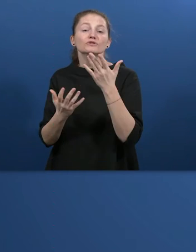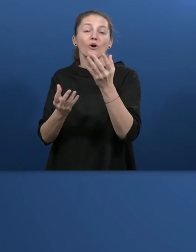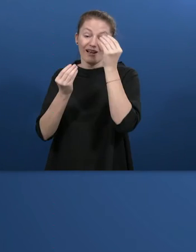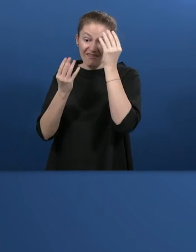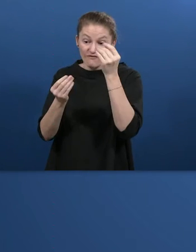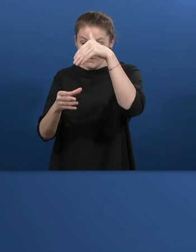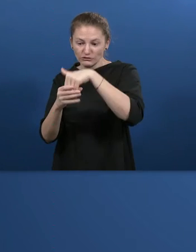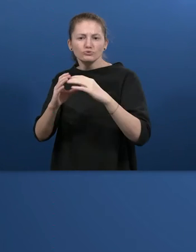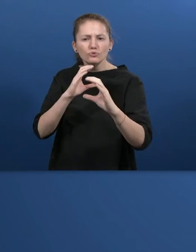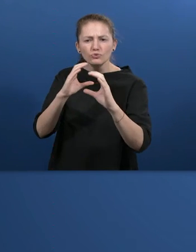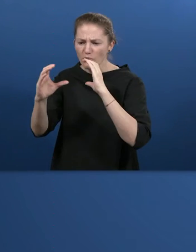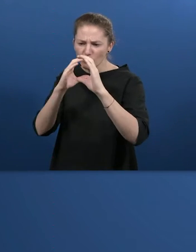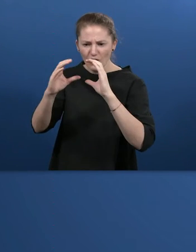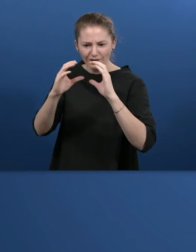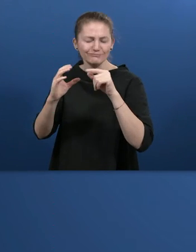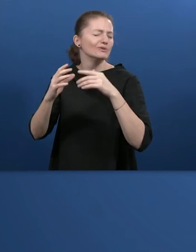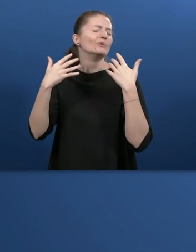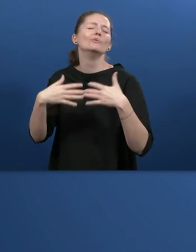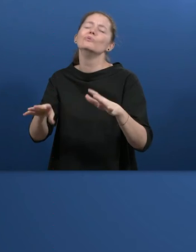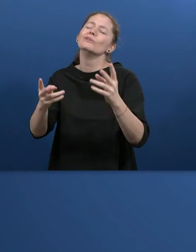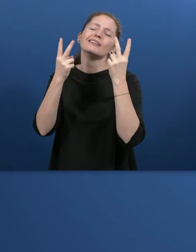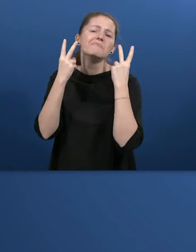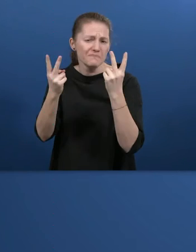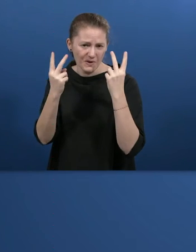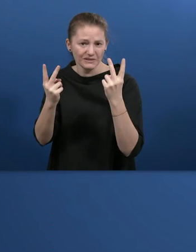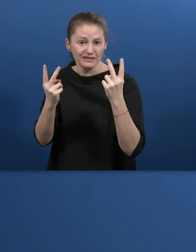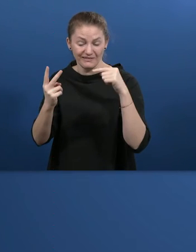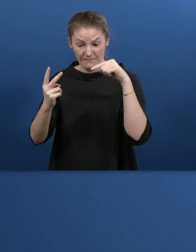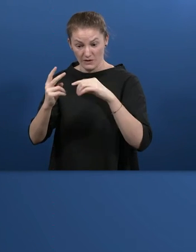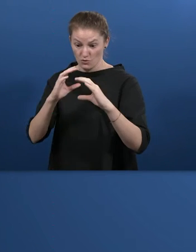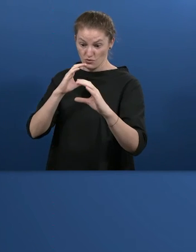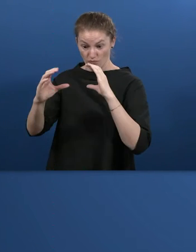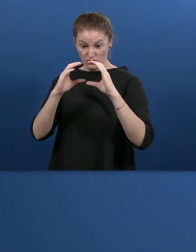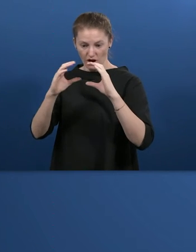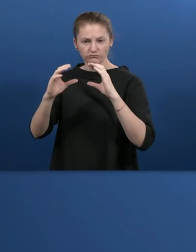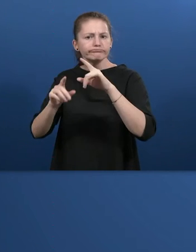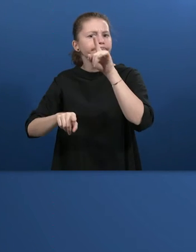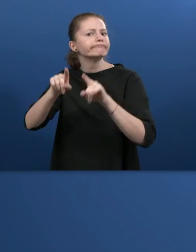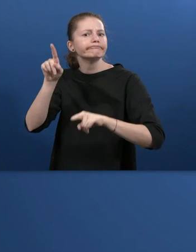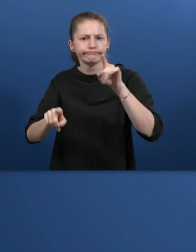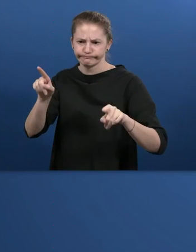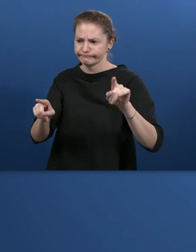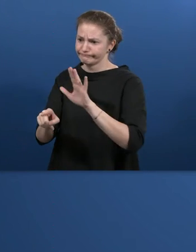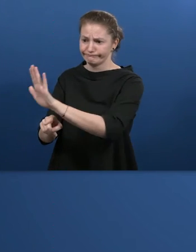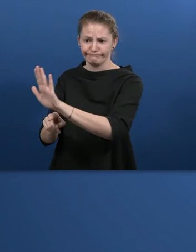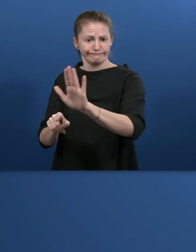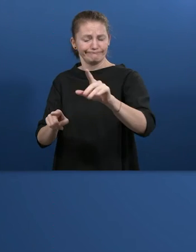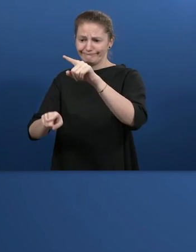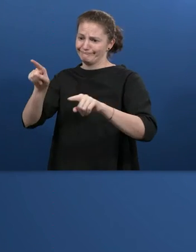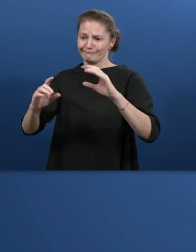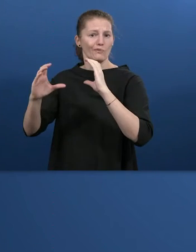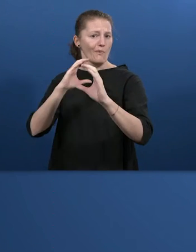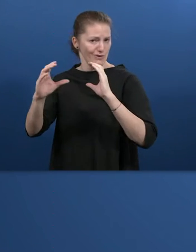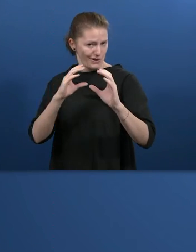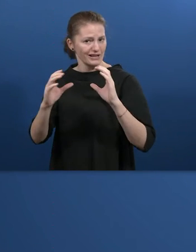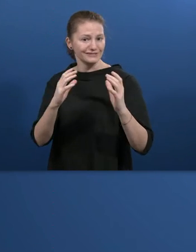the essential thing. But communication means something different to everybody of us. So it's actually a big